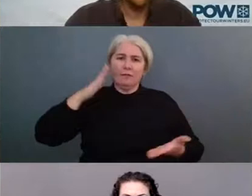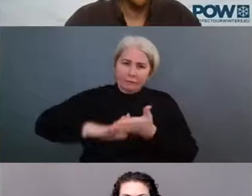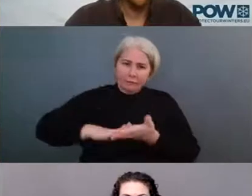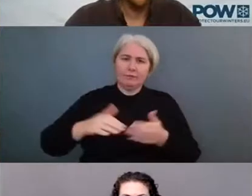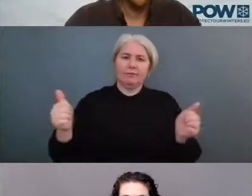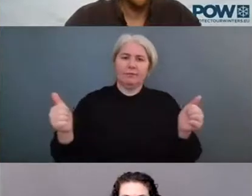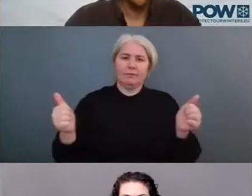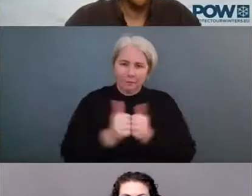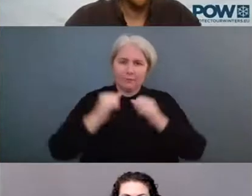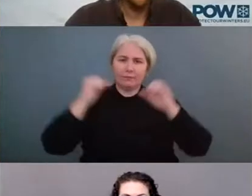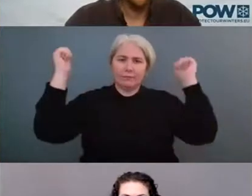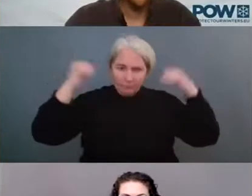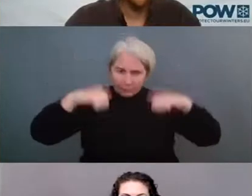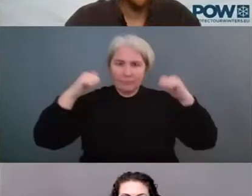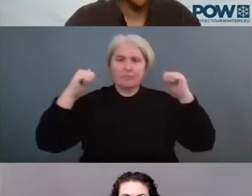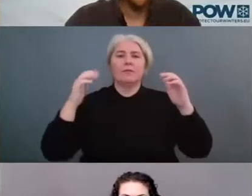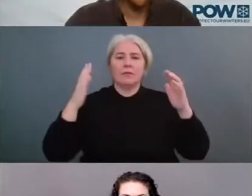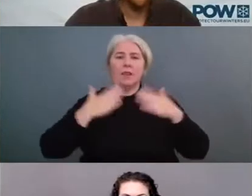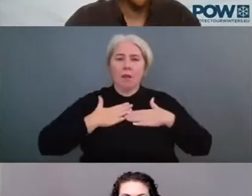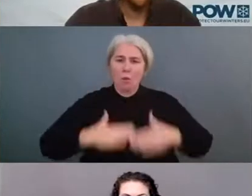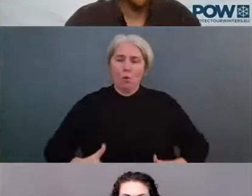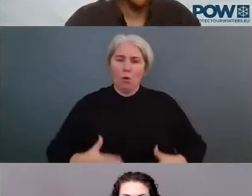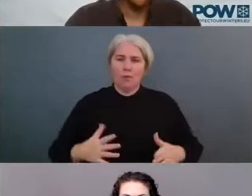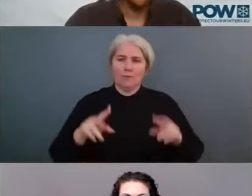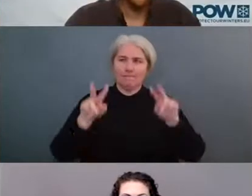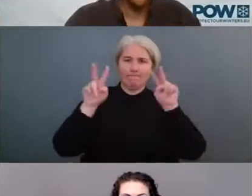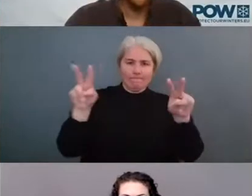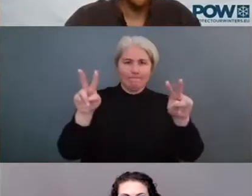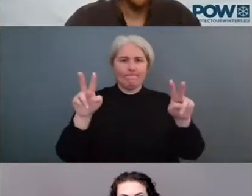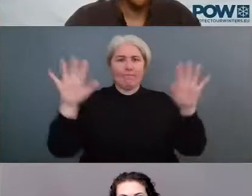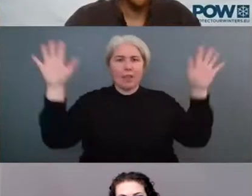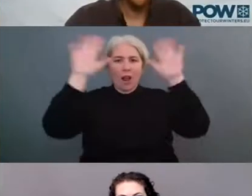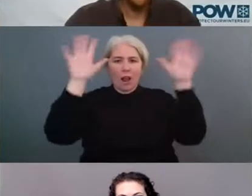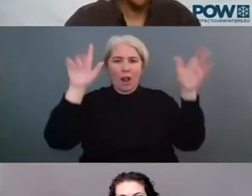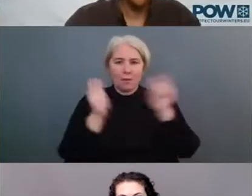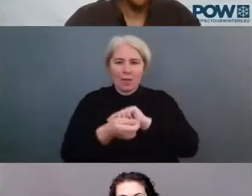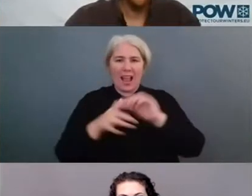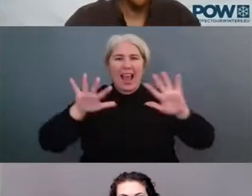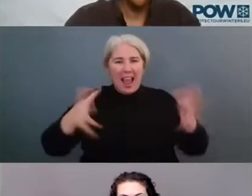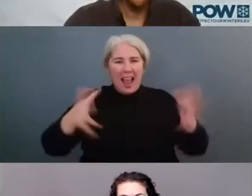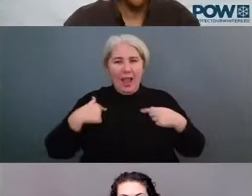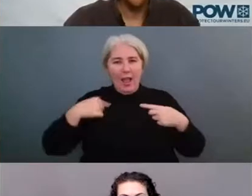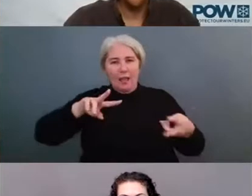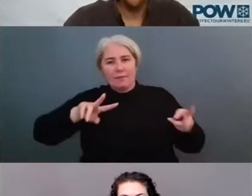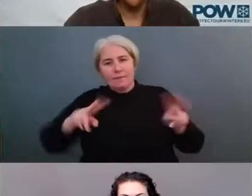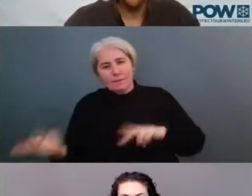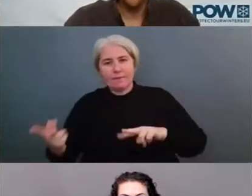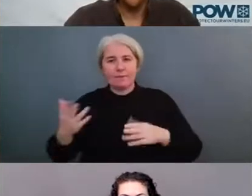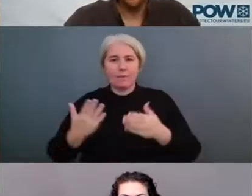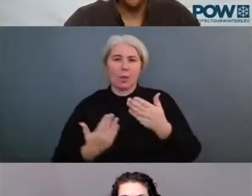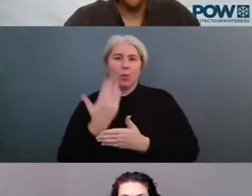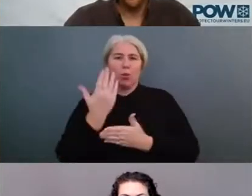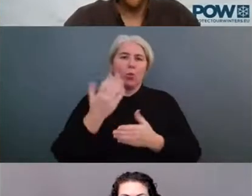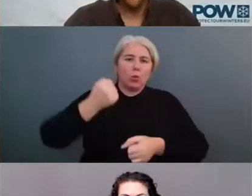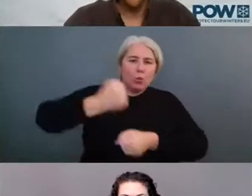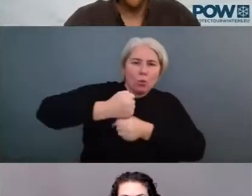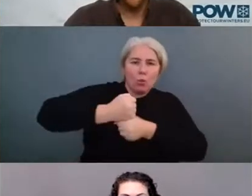and to support all the existing and new actions. So the idea is that people